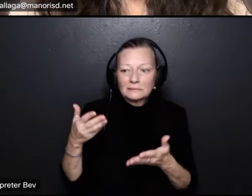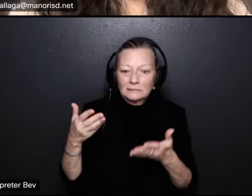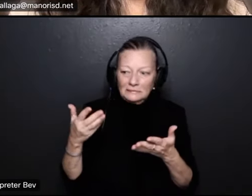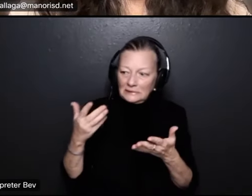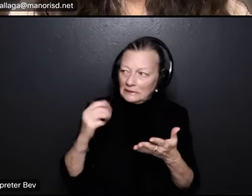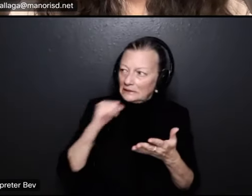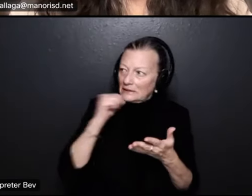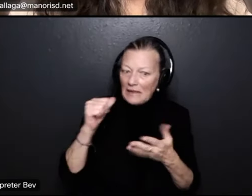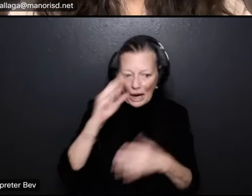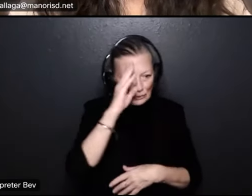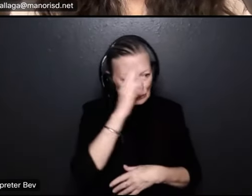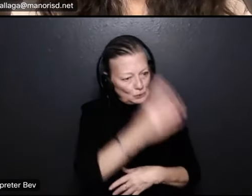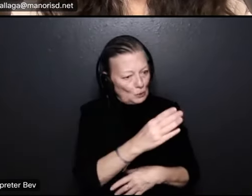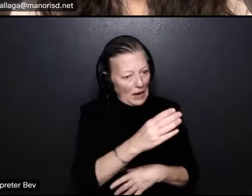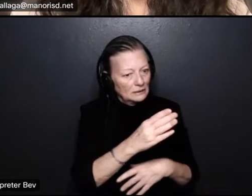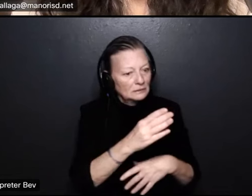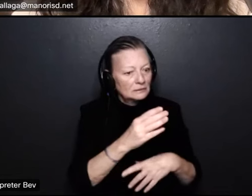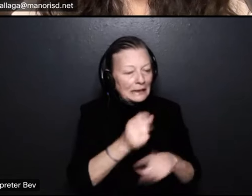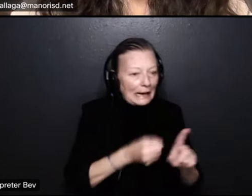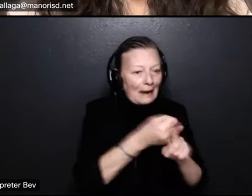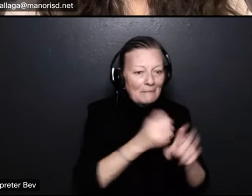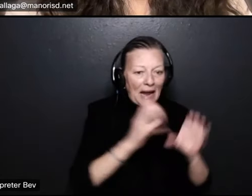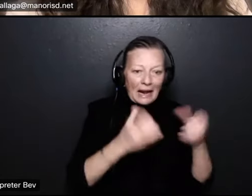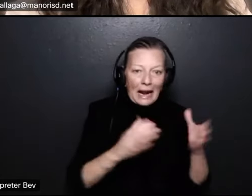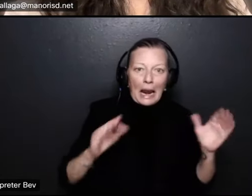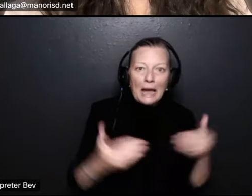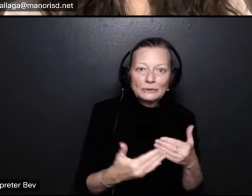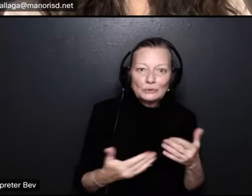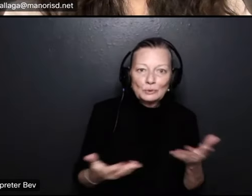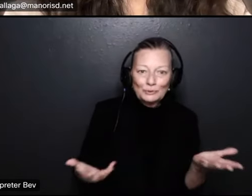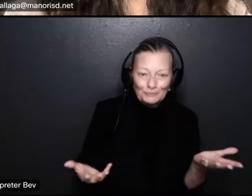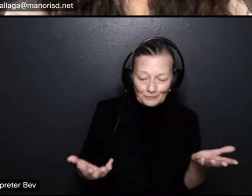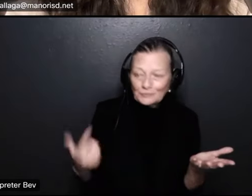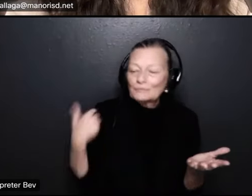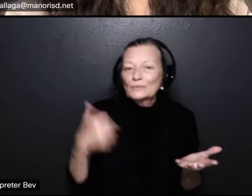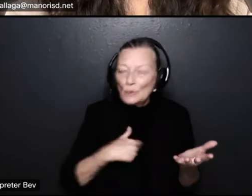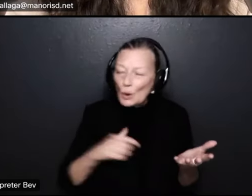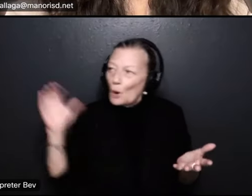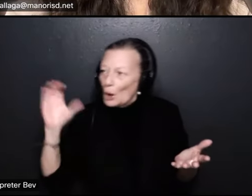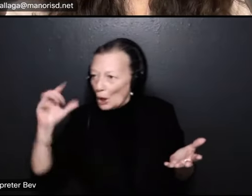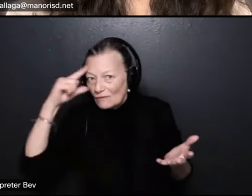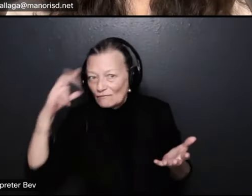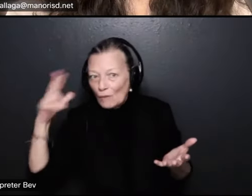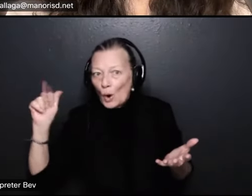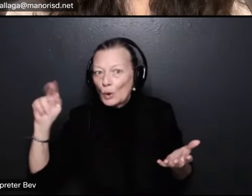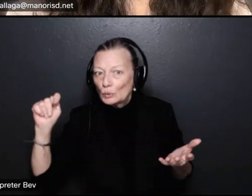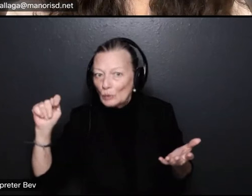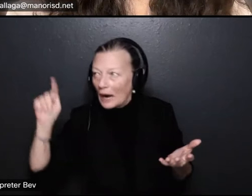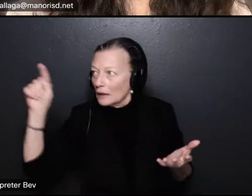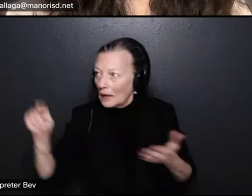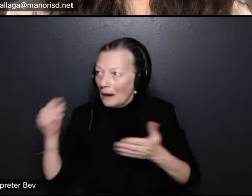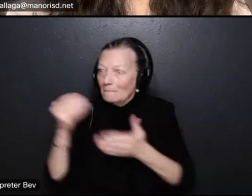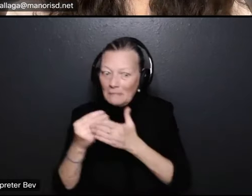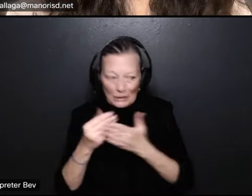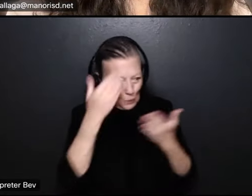classroom where you might be after so we are very much looking at grants that pay for something we know we already have to have and we